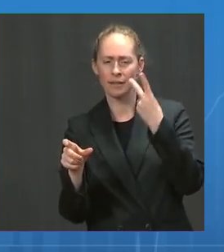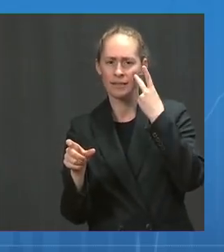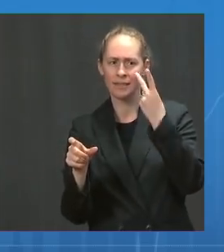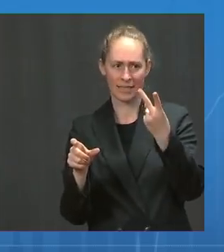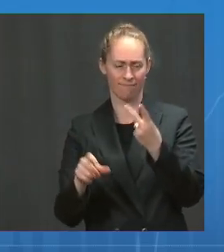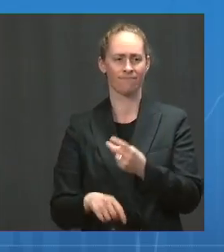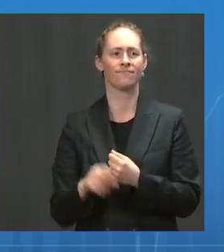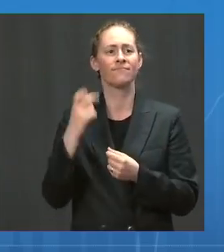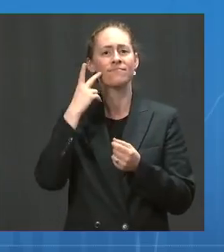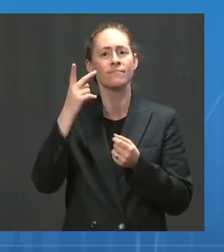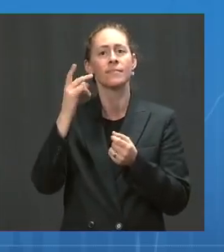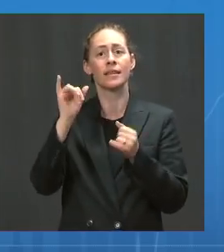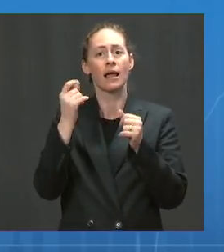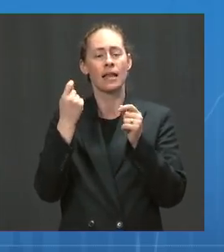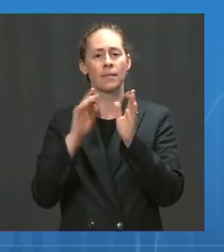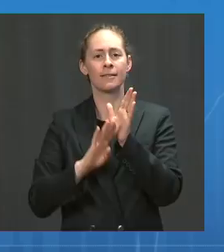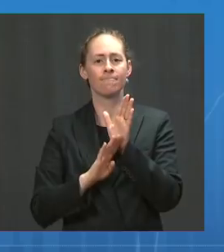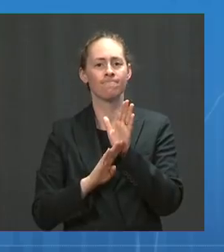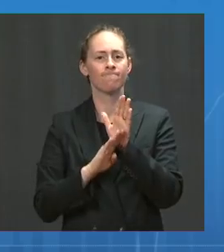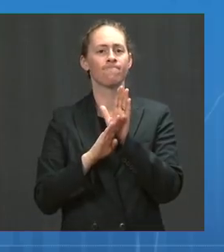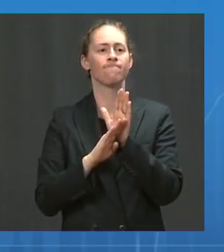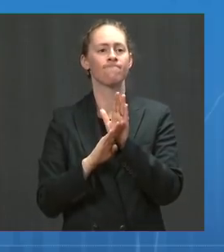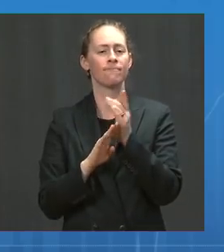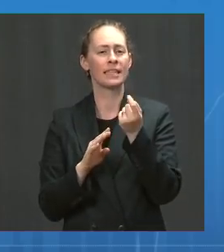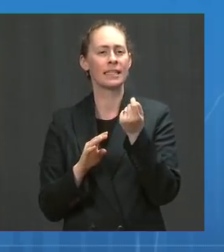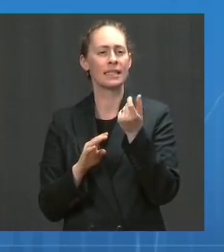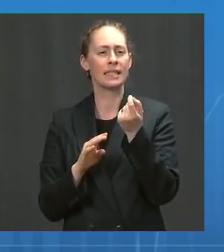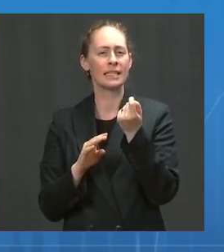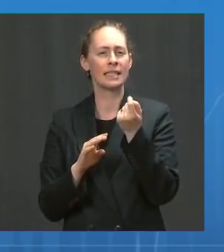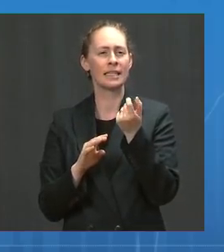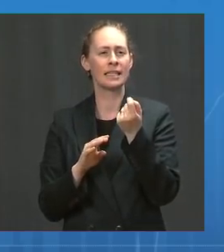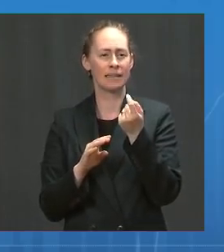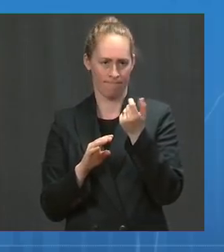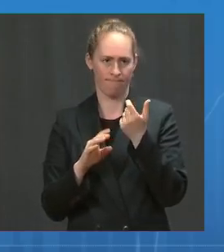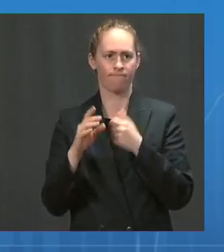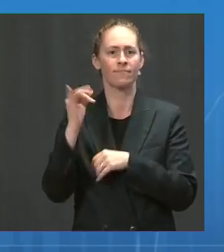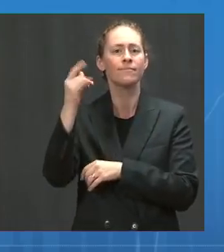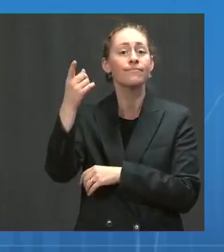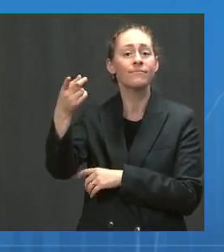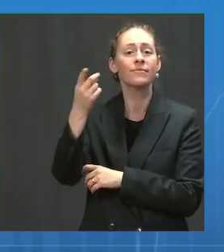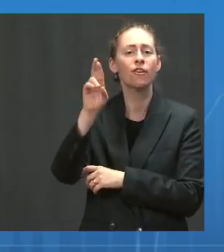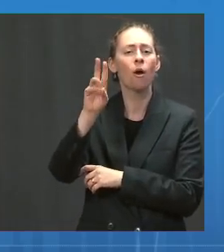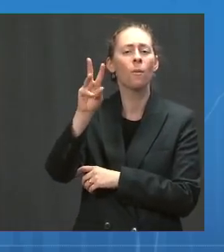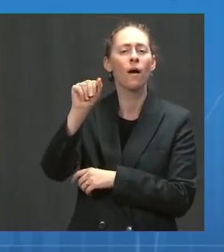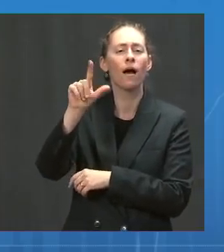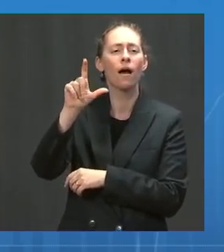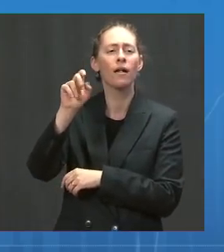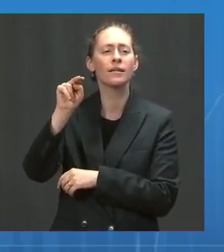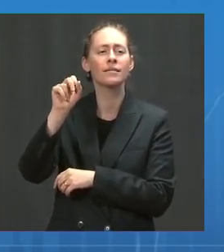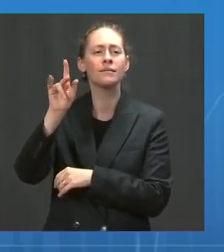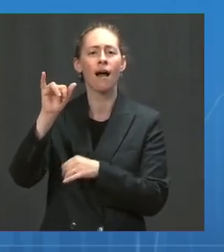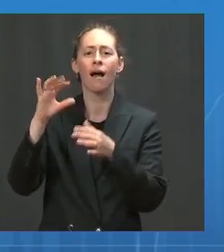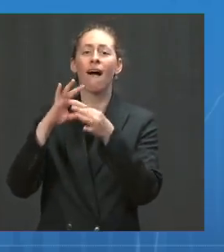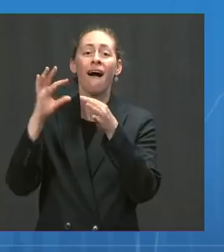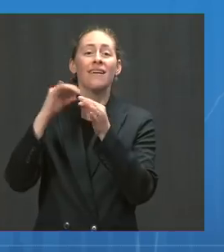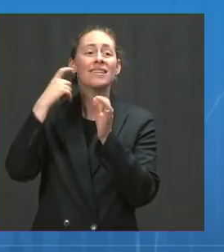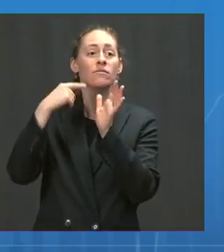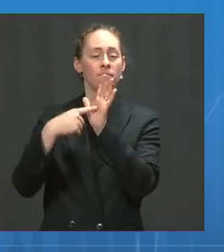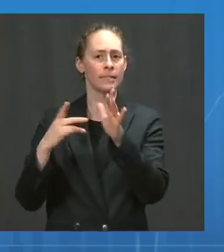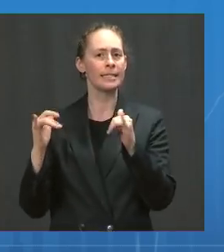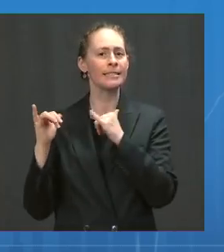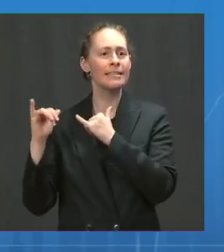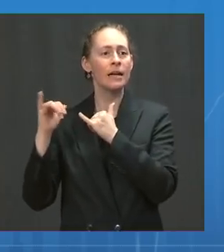which somehow was reflecting what Dr. Walensky just told you about the slight uptick that we're seeing in